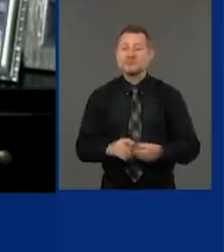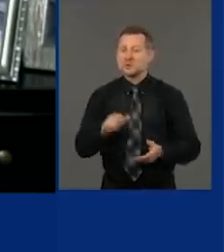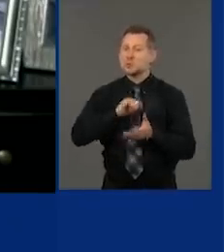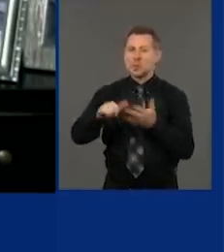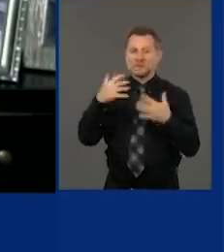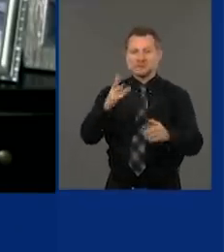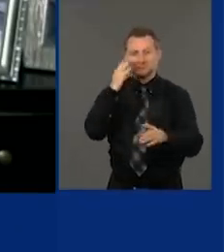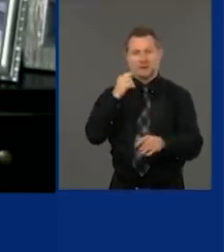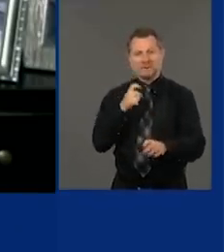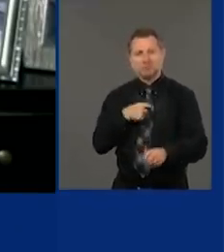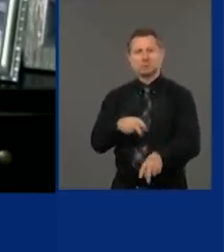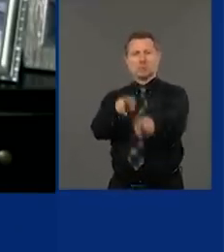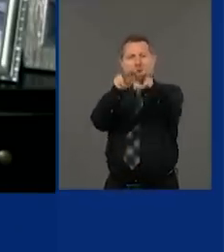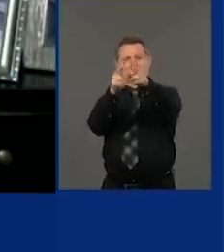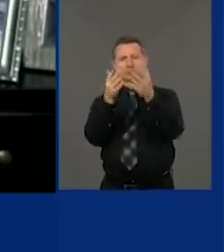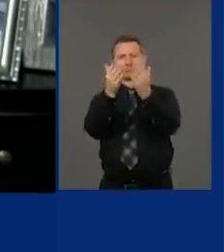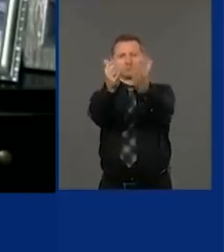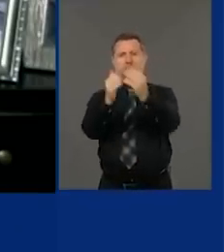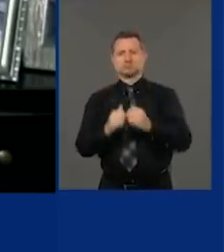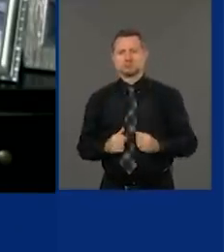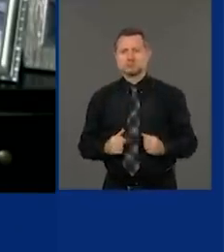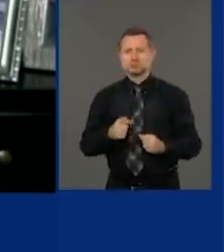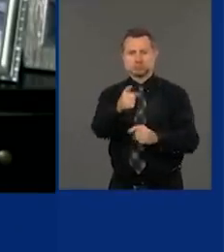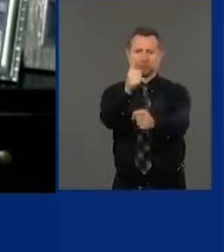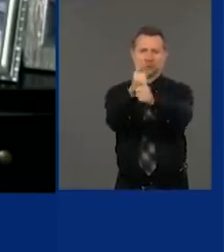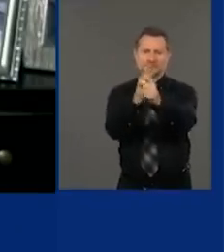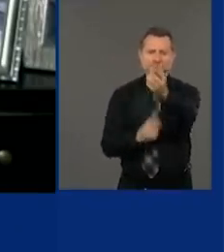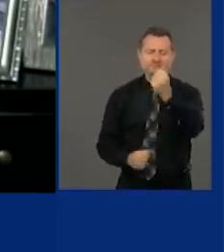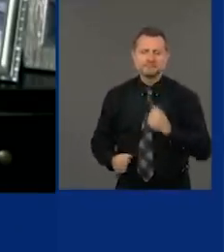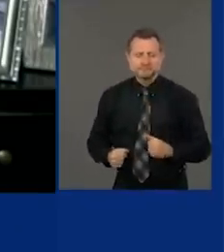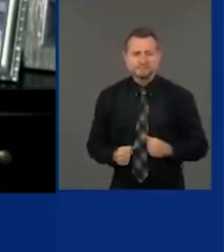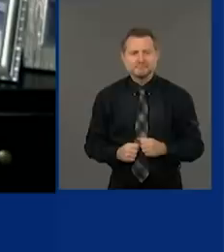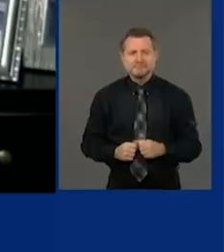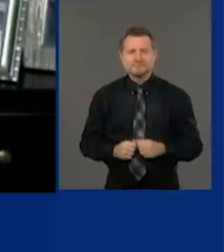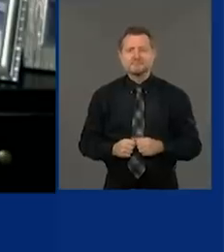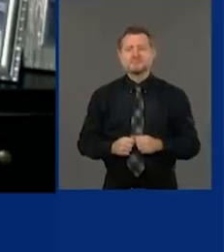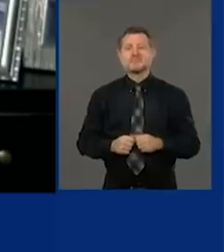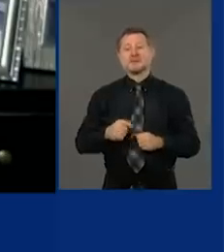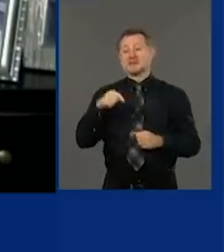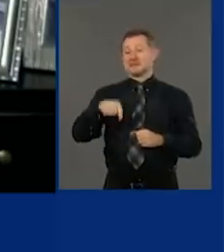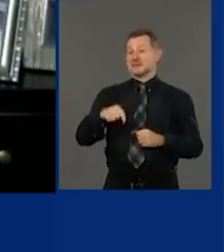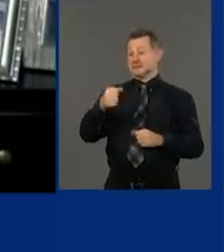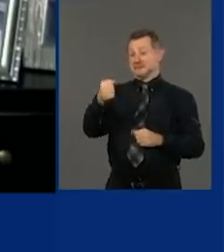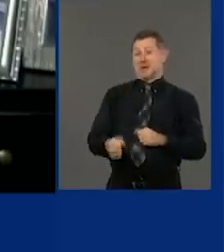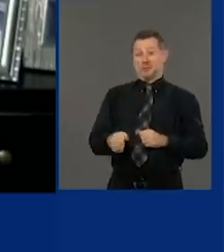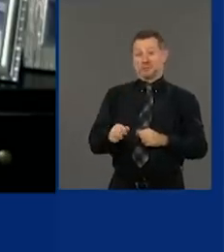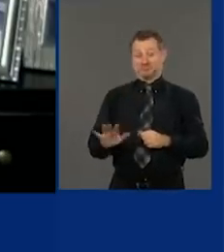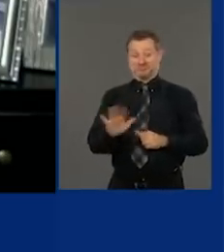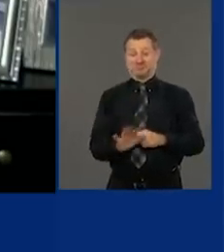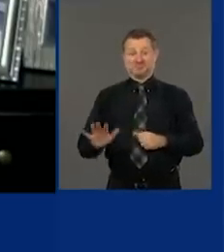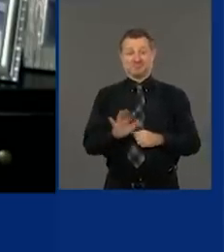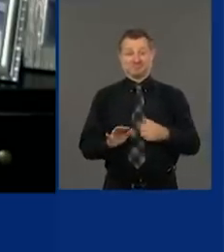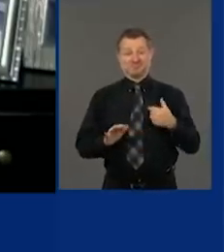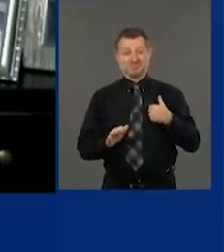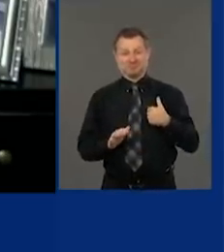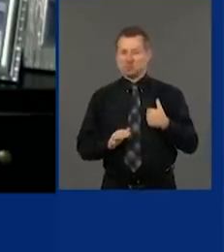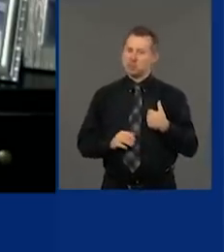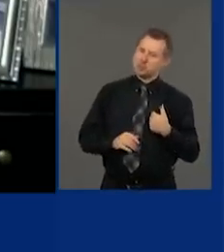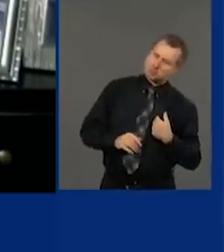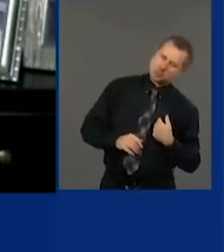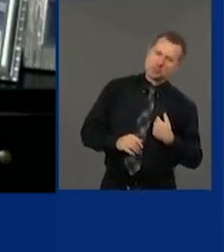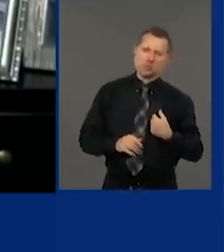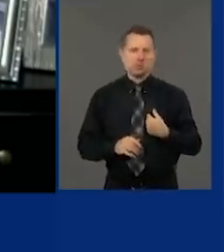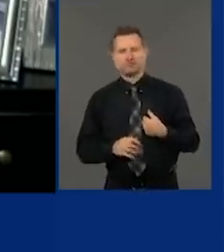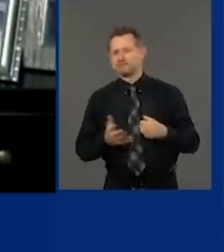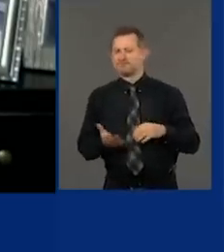And unfortunately, you were correct, because throughout the South especially, we are getting there in